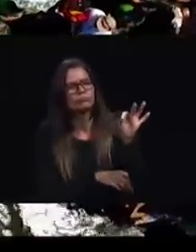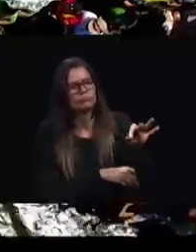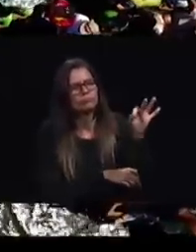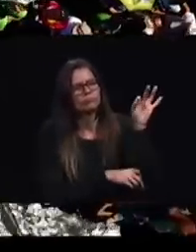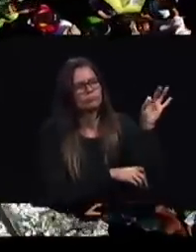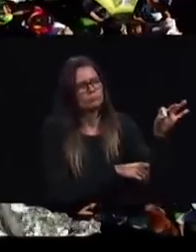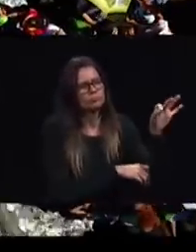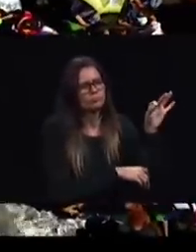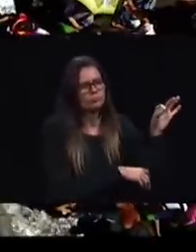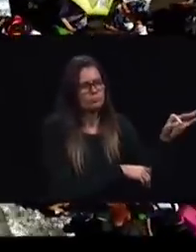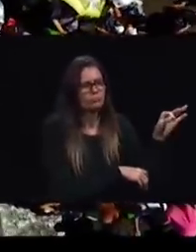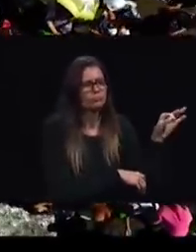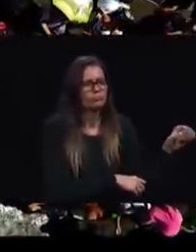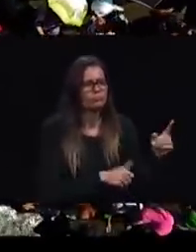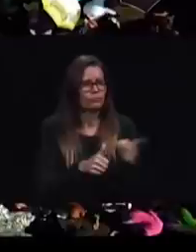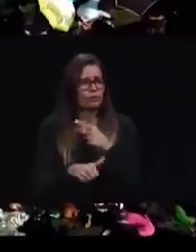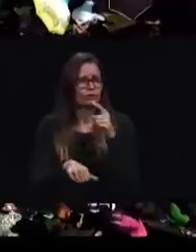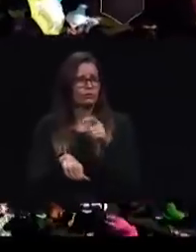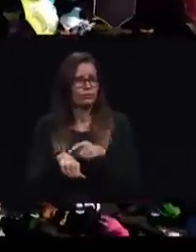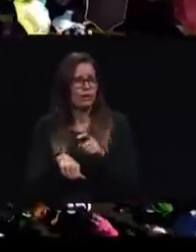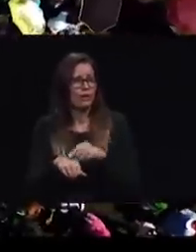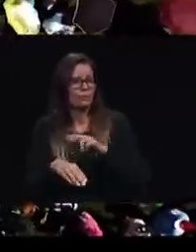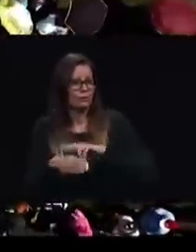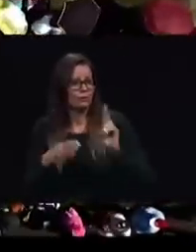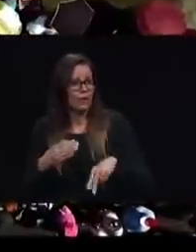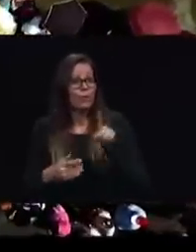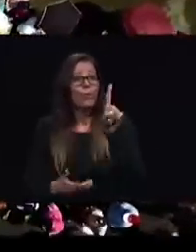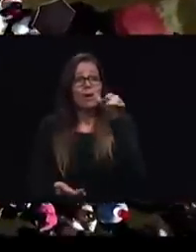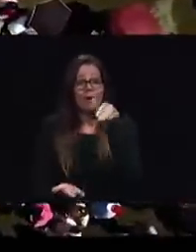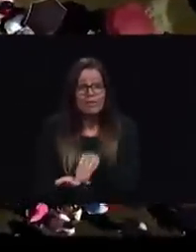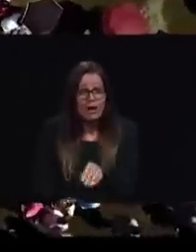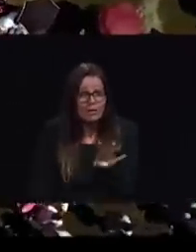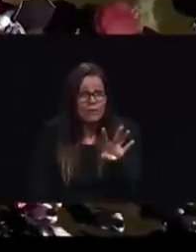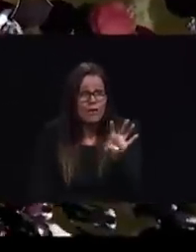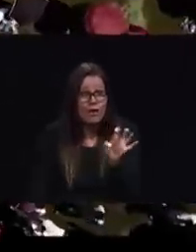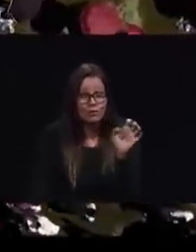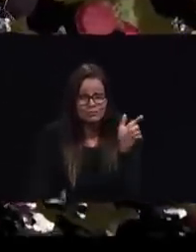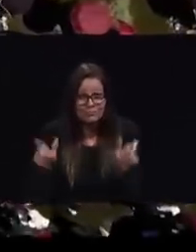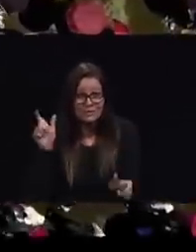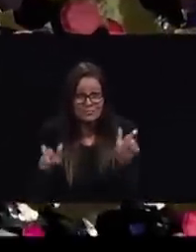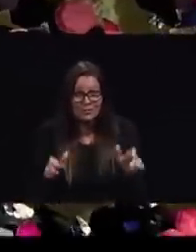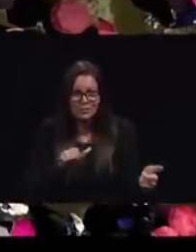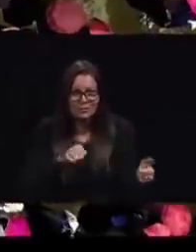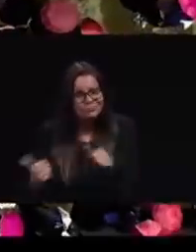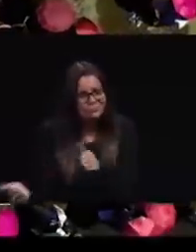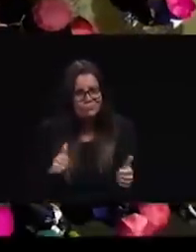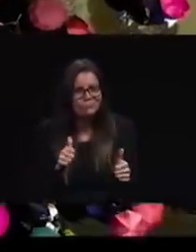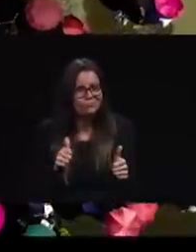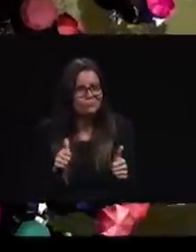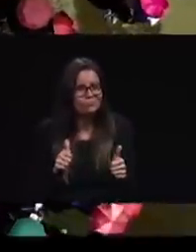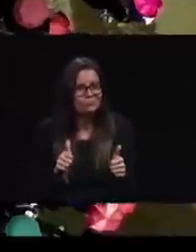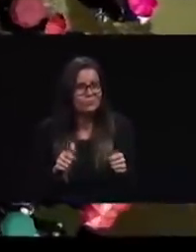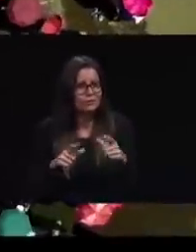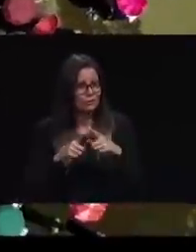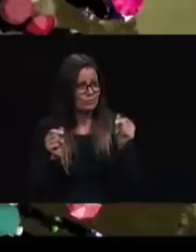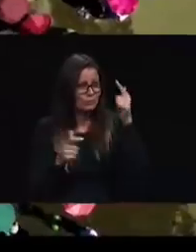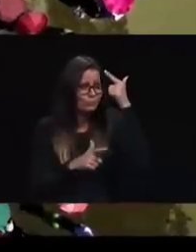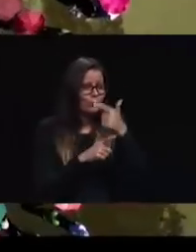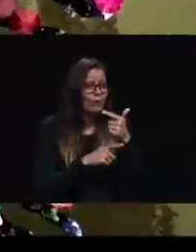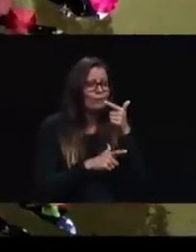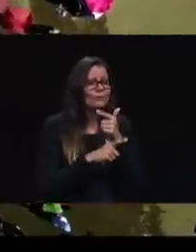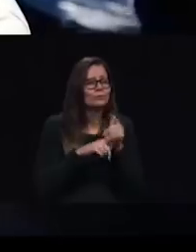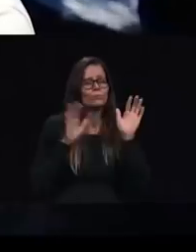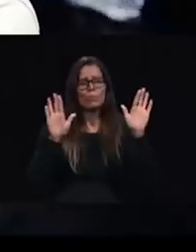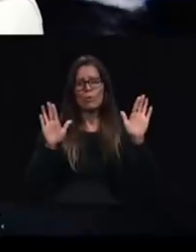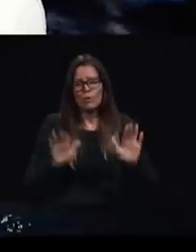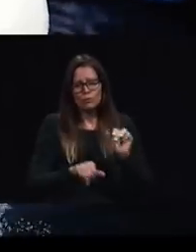1,400 baptisms our Japanese brothers and sisters did a wonderful job we were so proud of